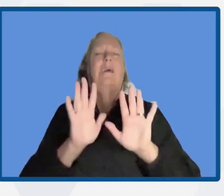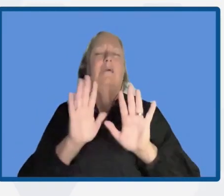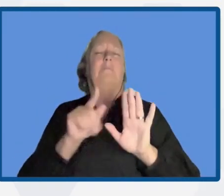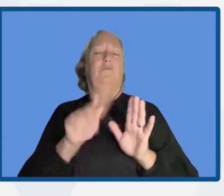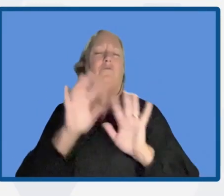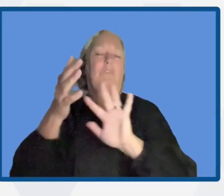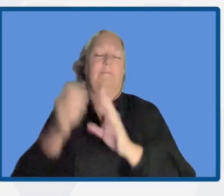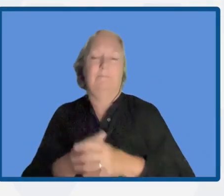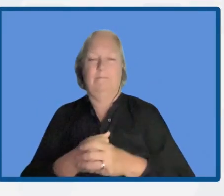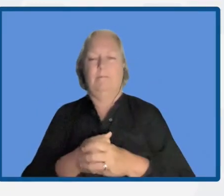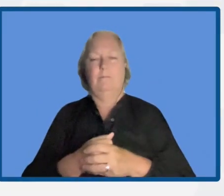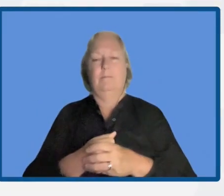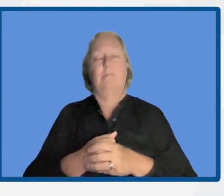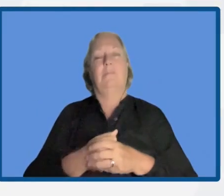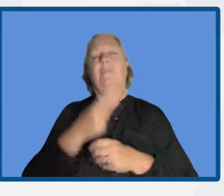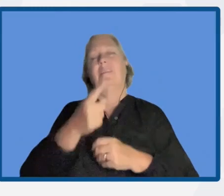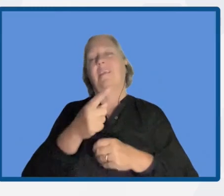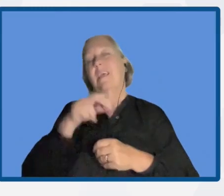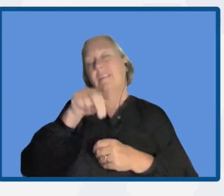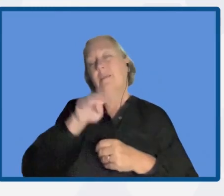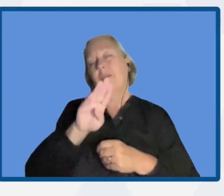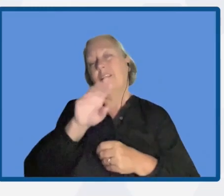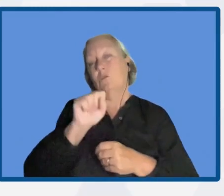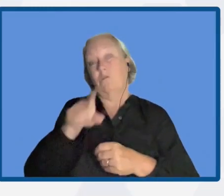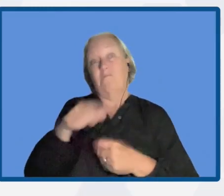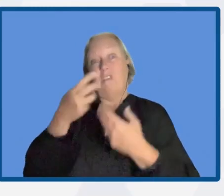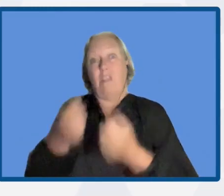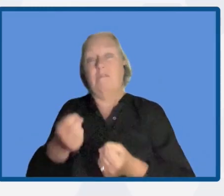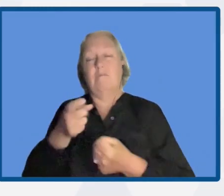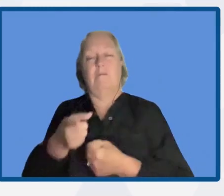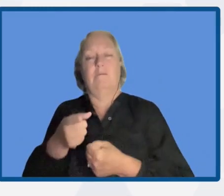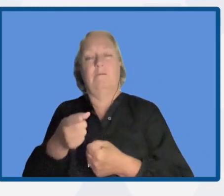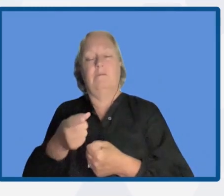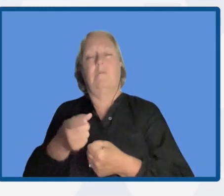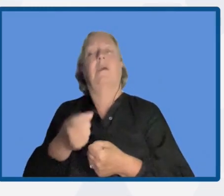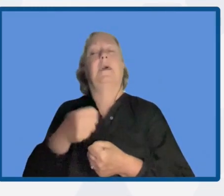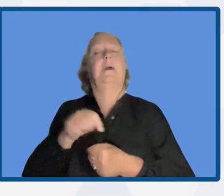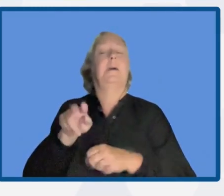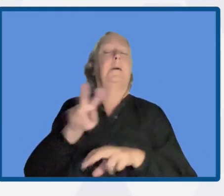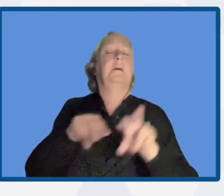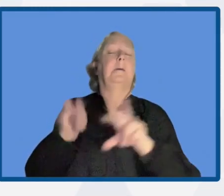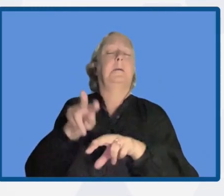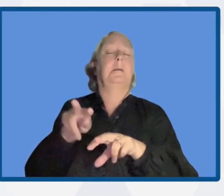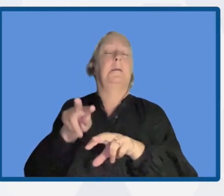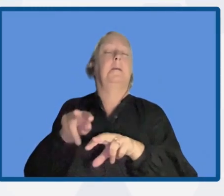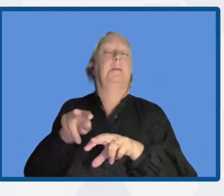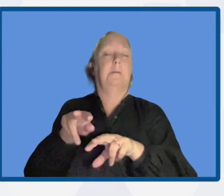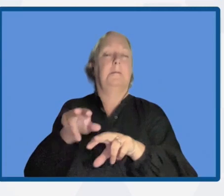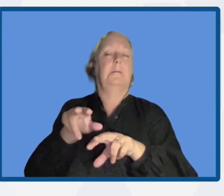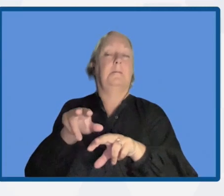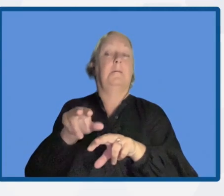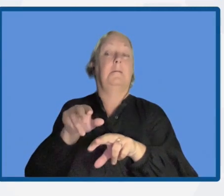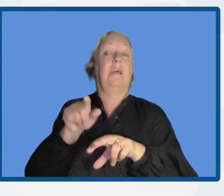There are nature-based solutions where we learn from nature